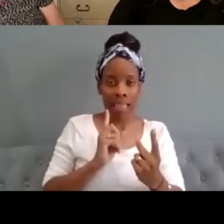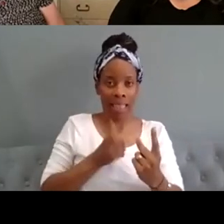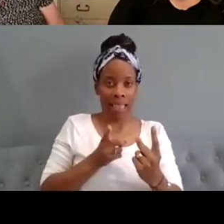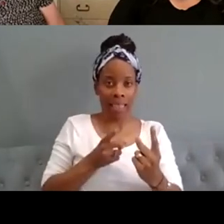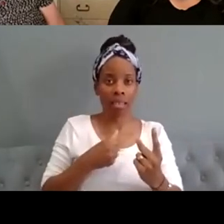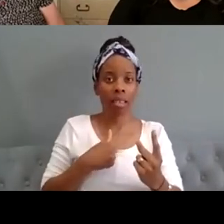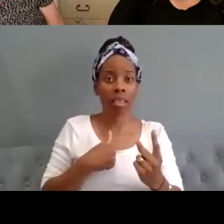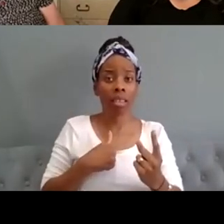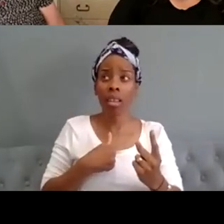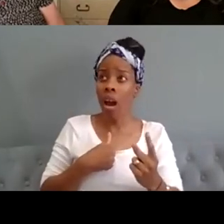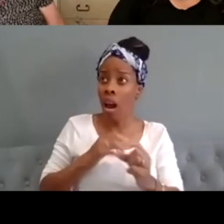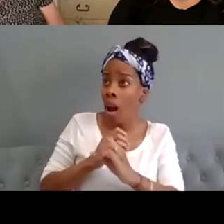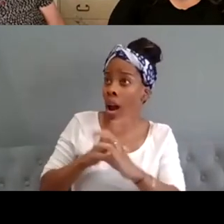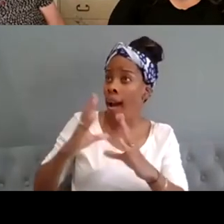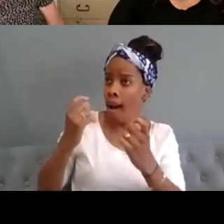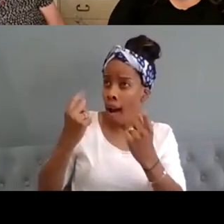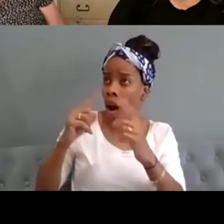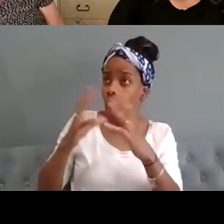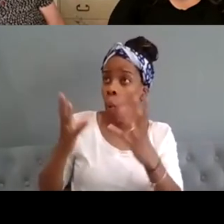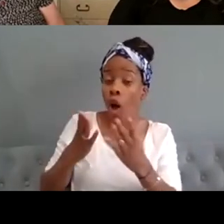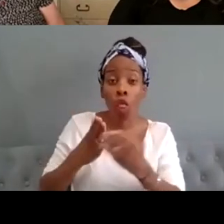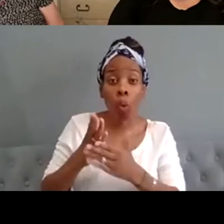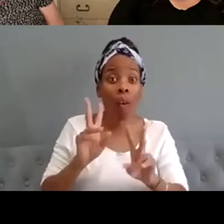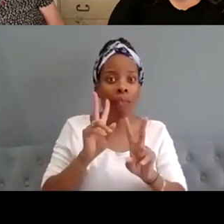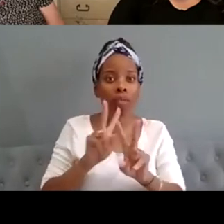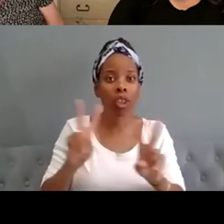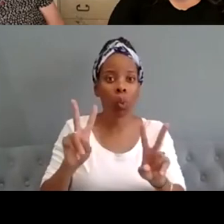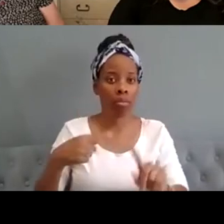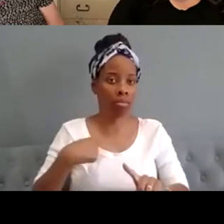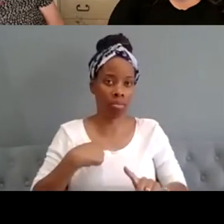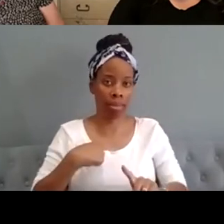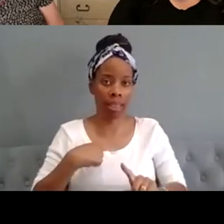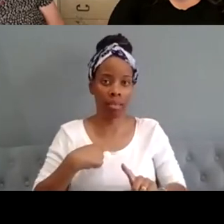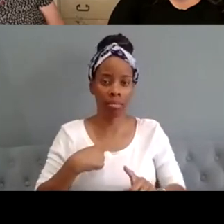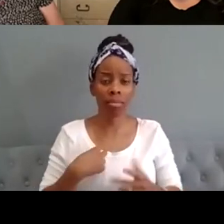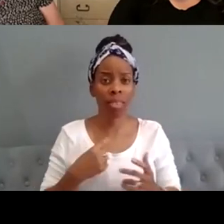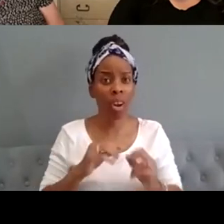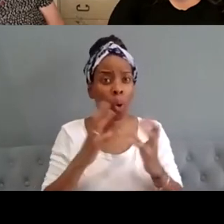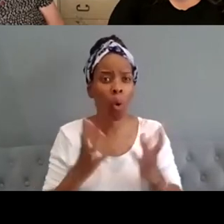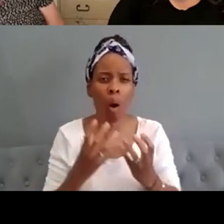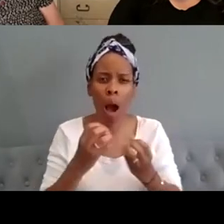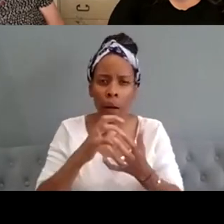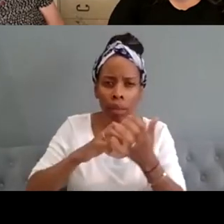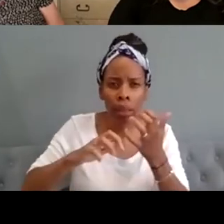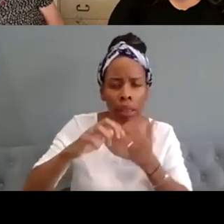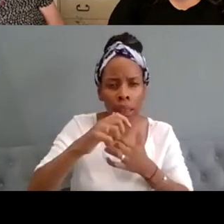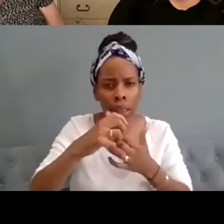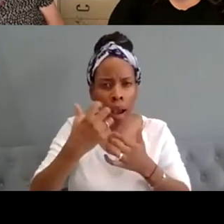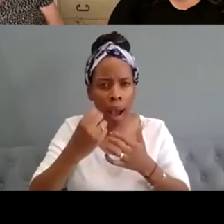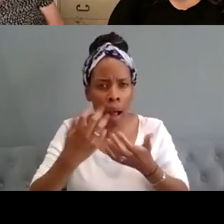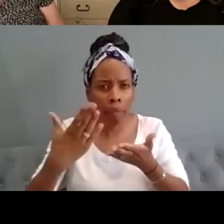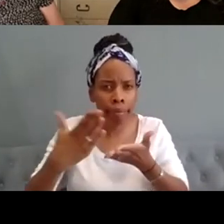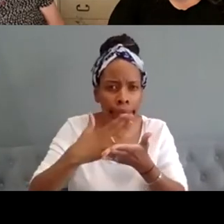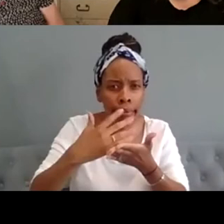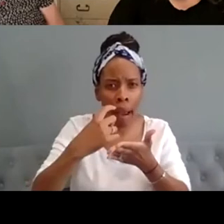visual and and that's the way to really understand the world as as we all know the world is complicated it's awkward and we